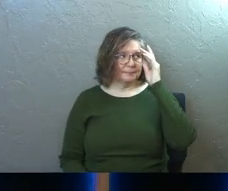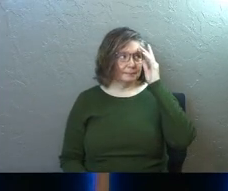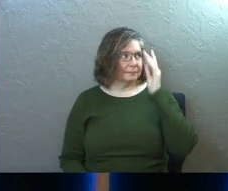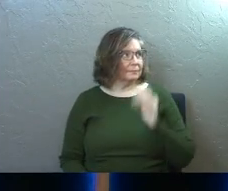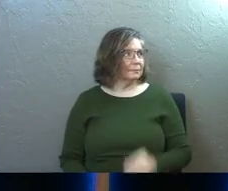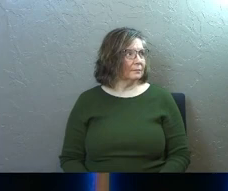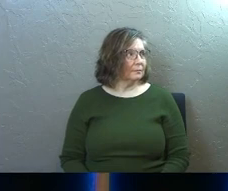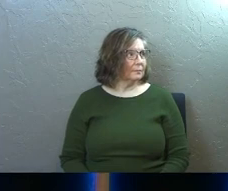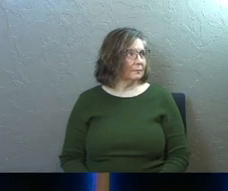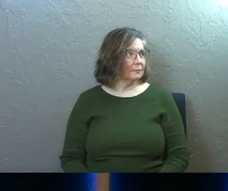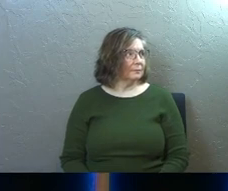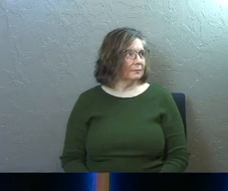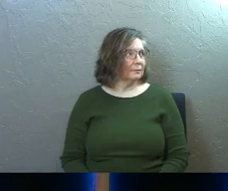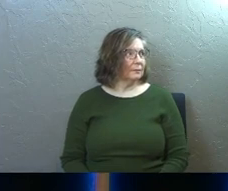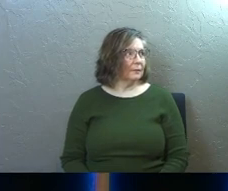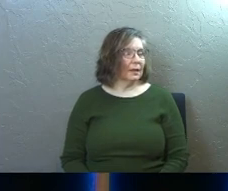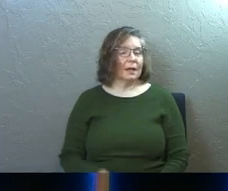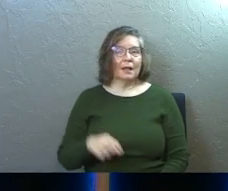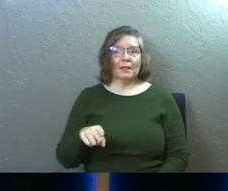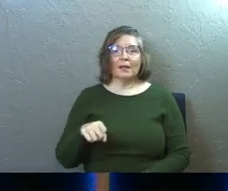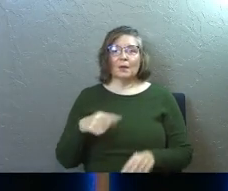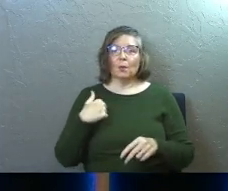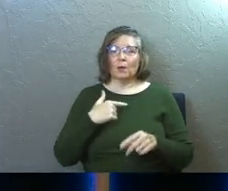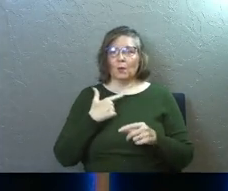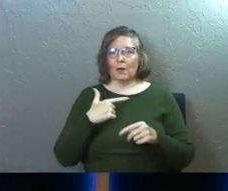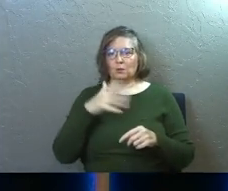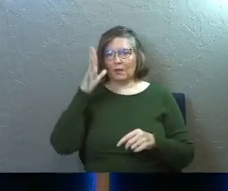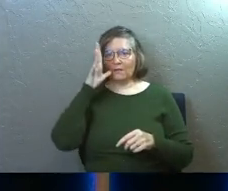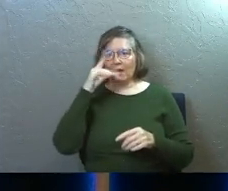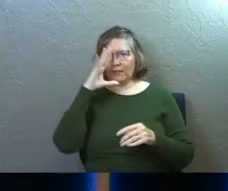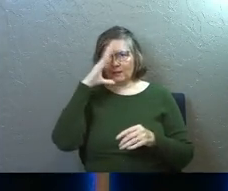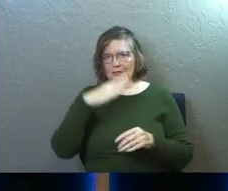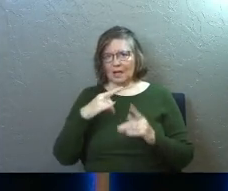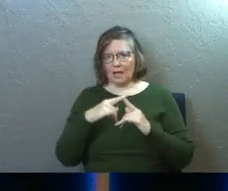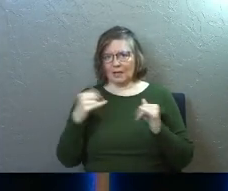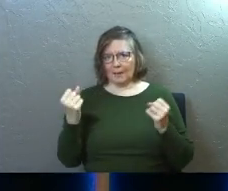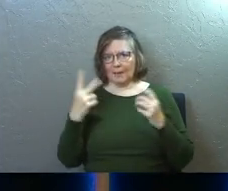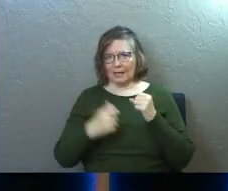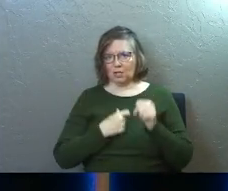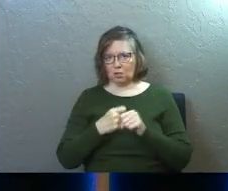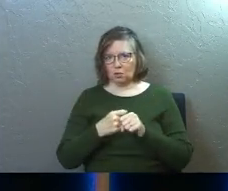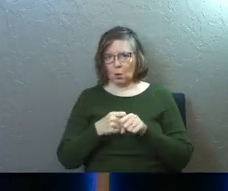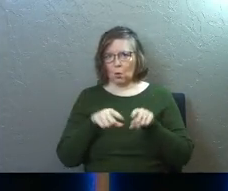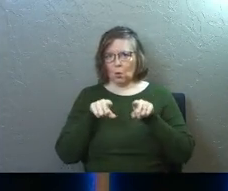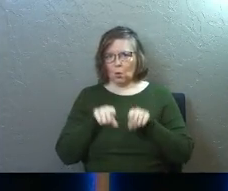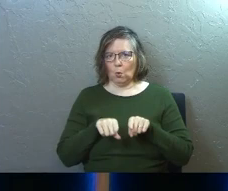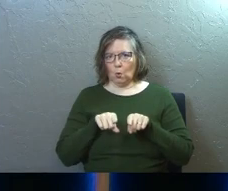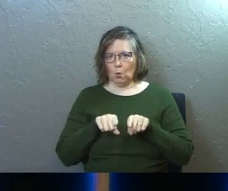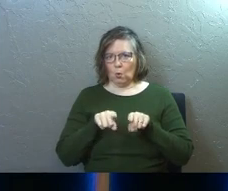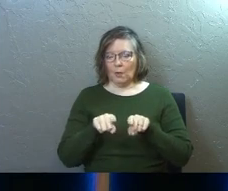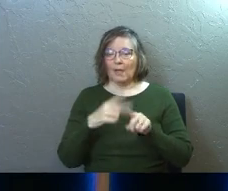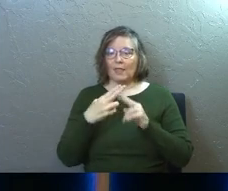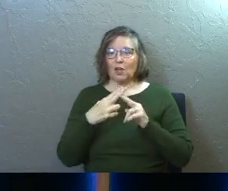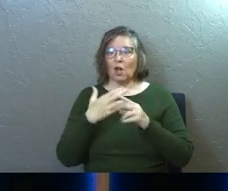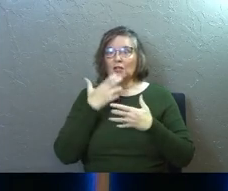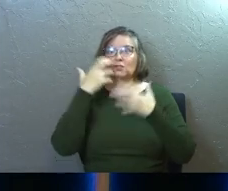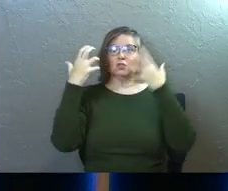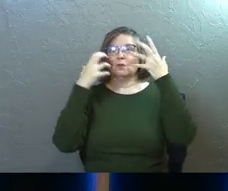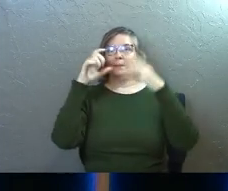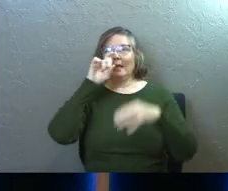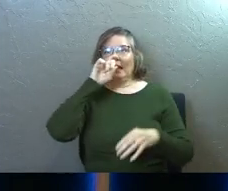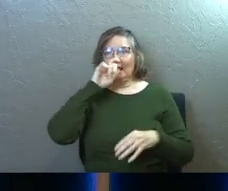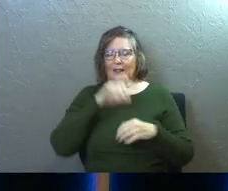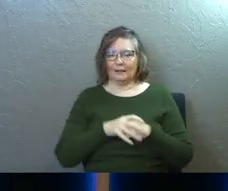Right? So this is a, we went to this father-son camp years ago and this is a ride that they called the Screaming Eagle and